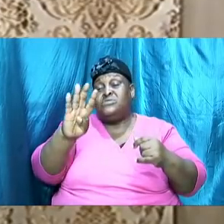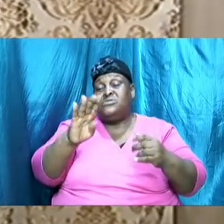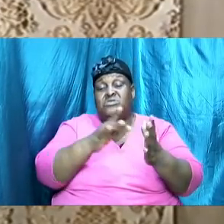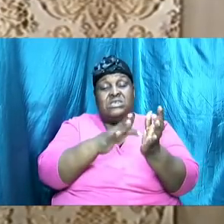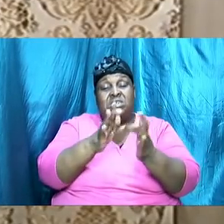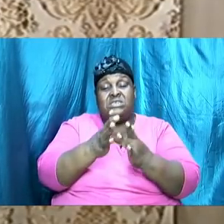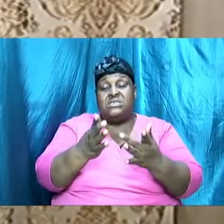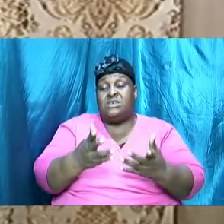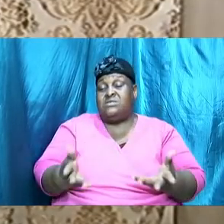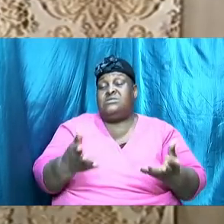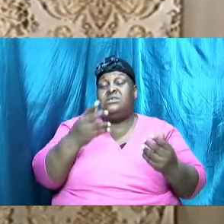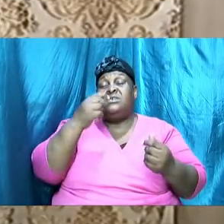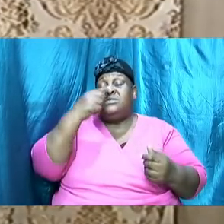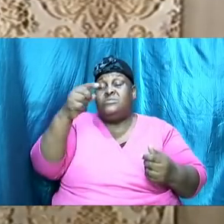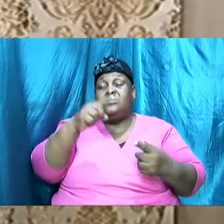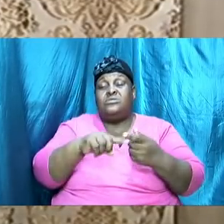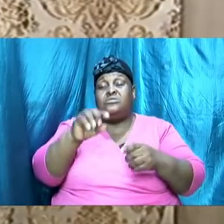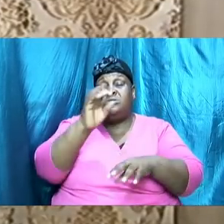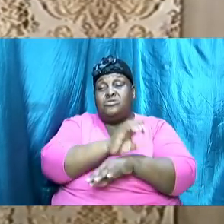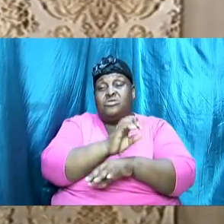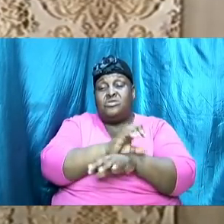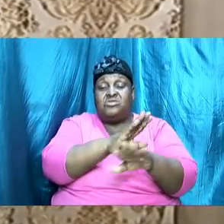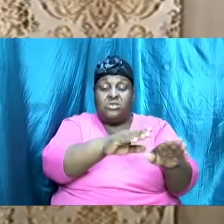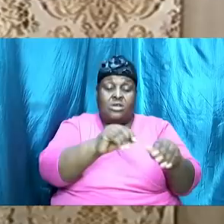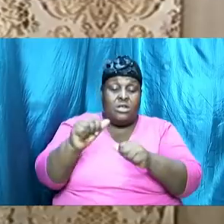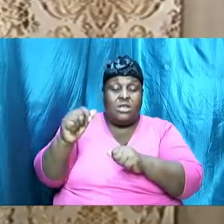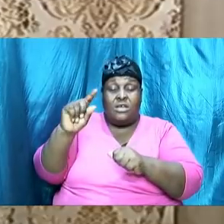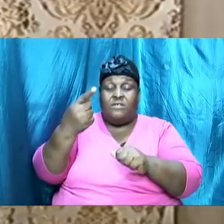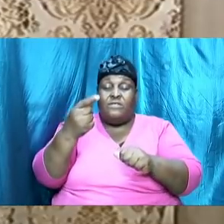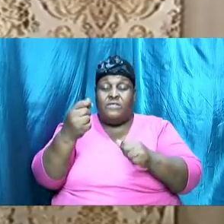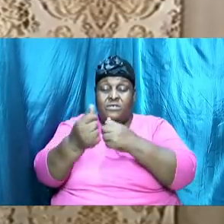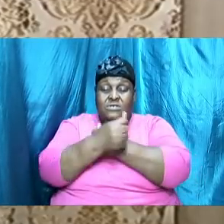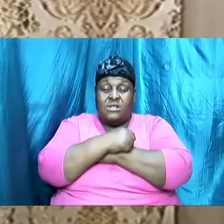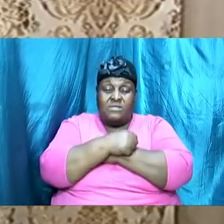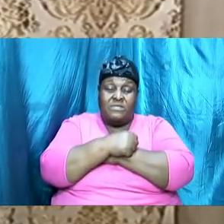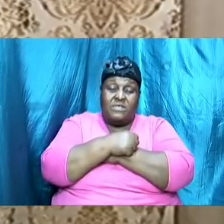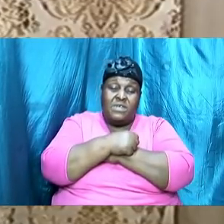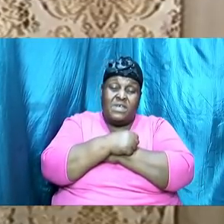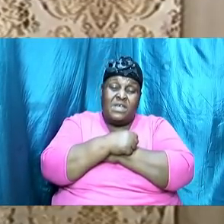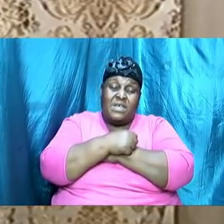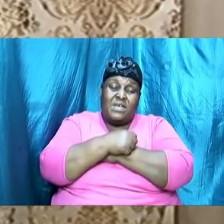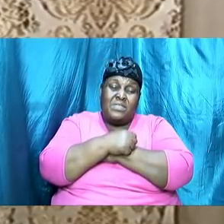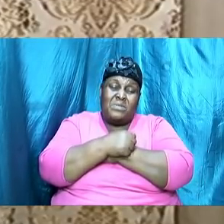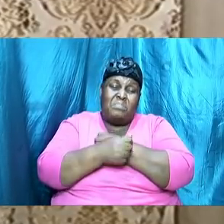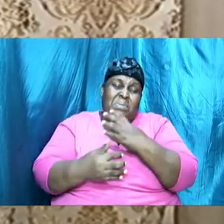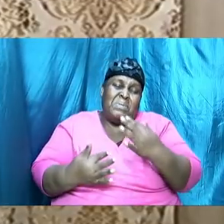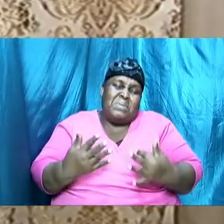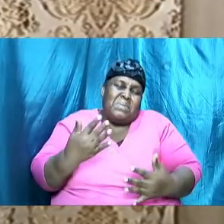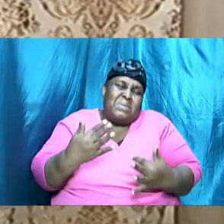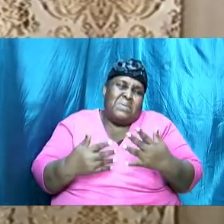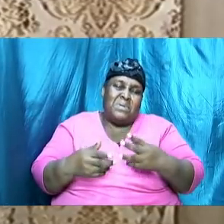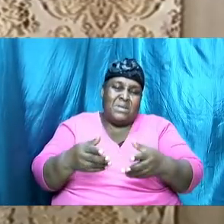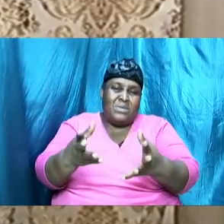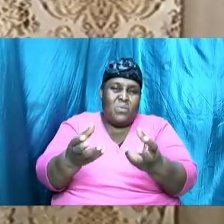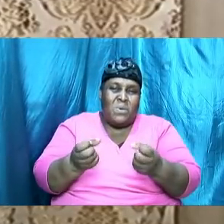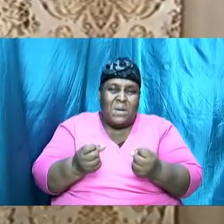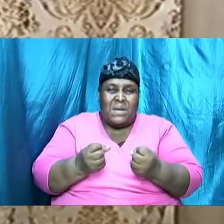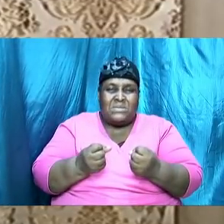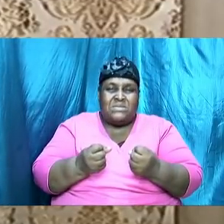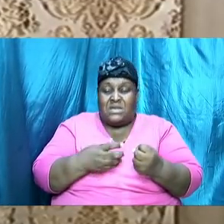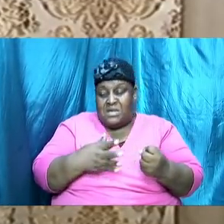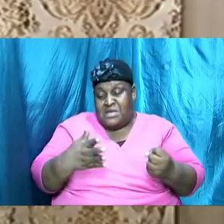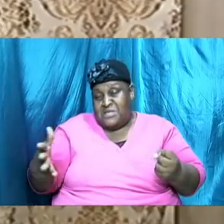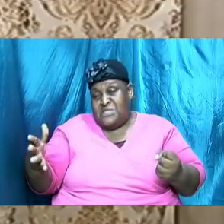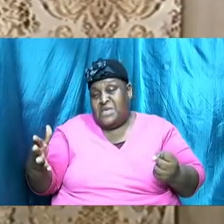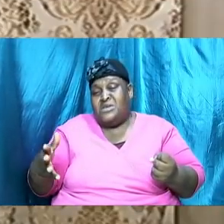they have left their first love the burning desire that they once had they no longer had it the things that